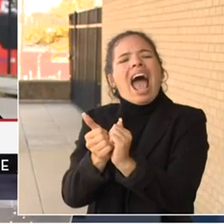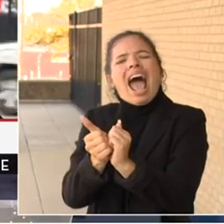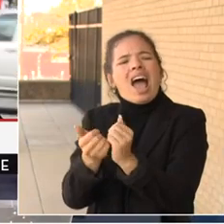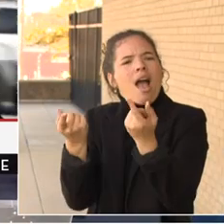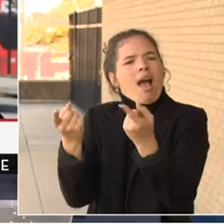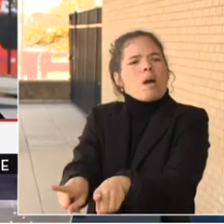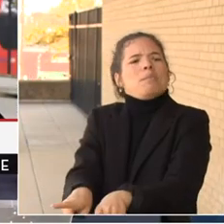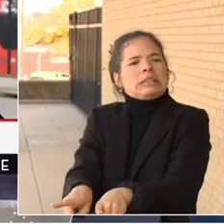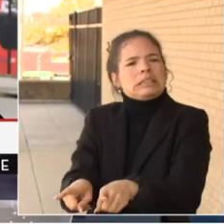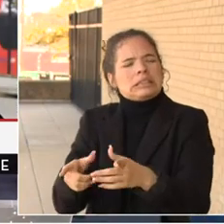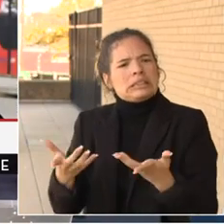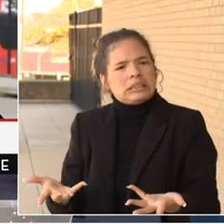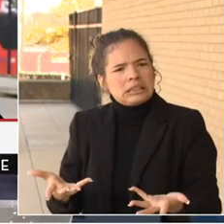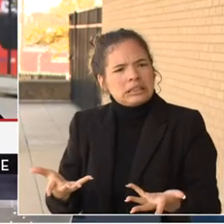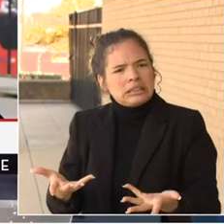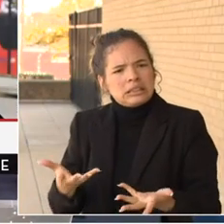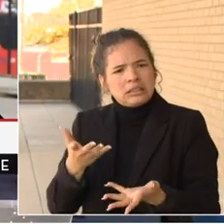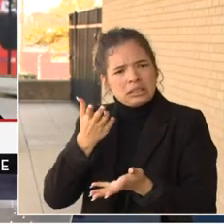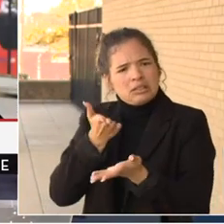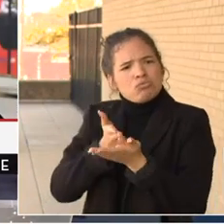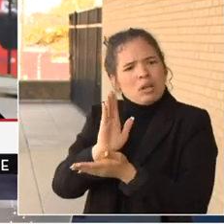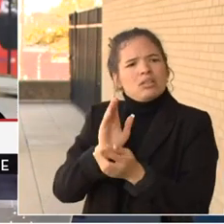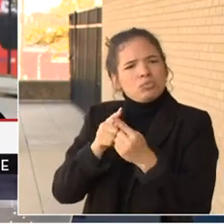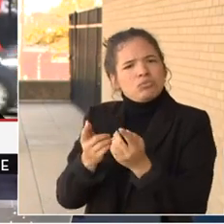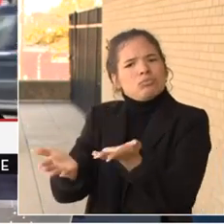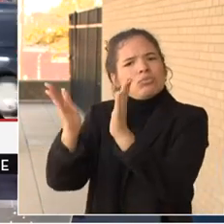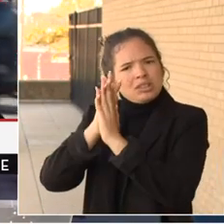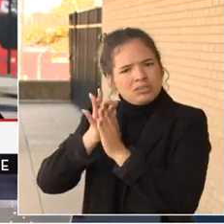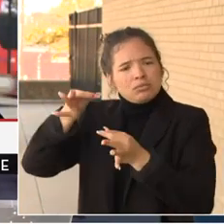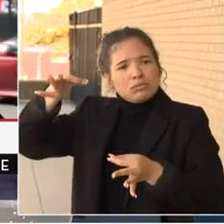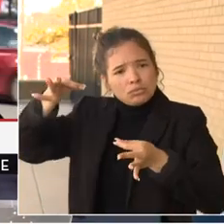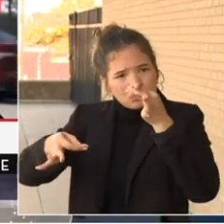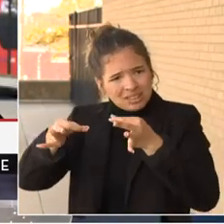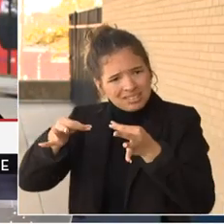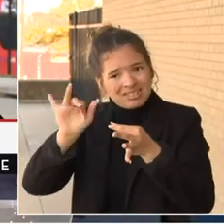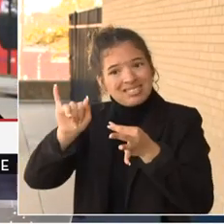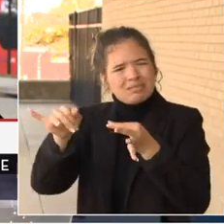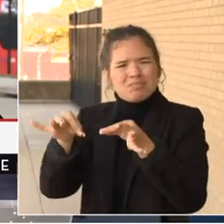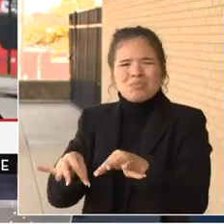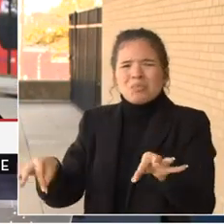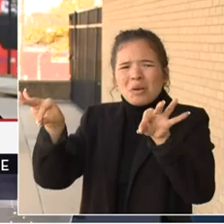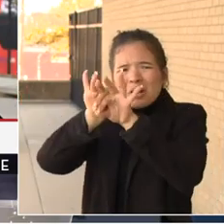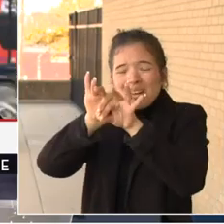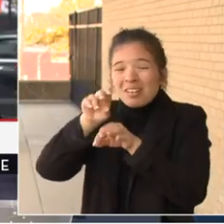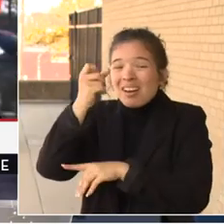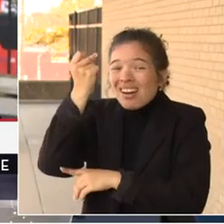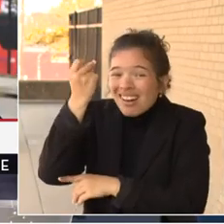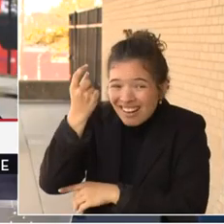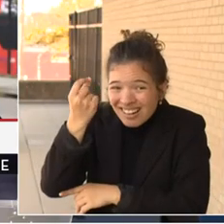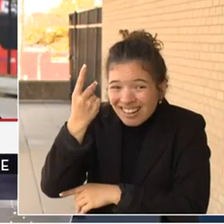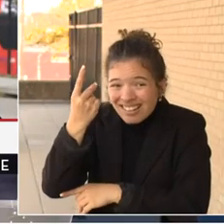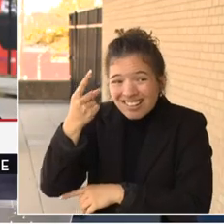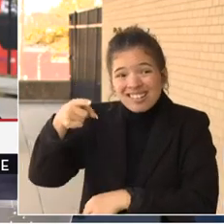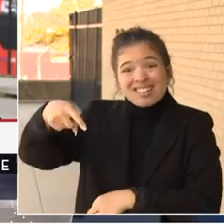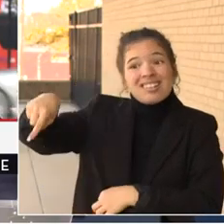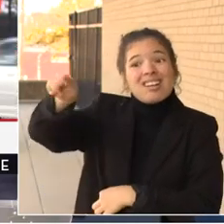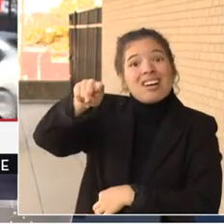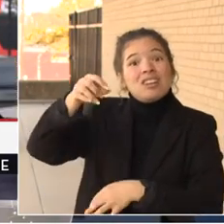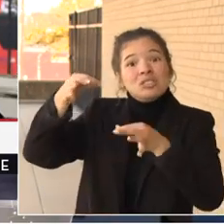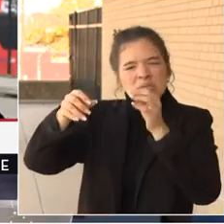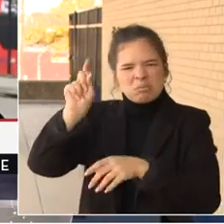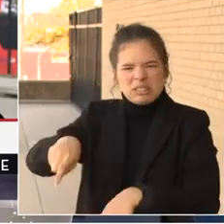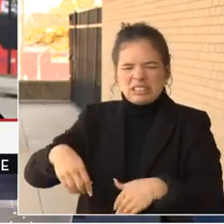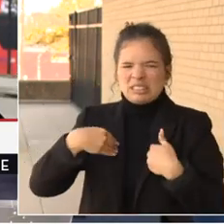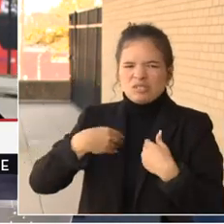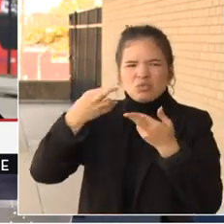justice system. Uh, but it only works optimally if the courts have the resources to make sure that they can execute. And so the conversations with,